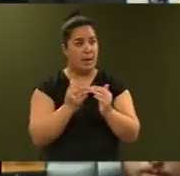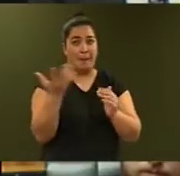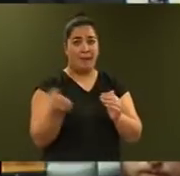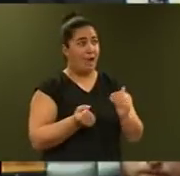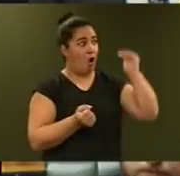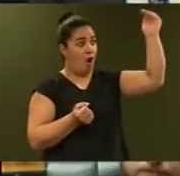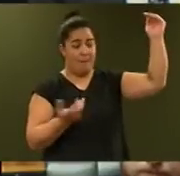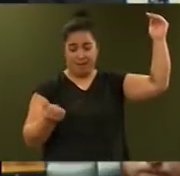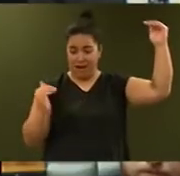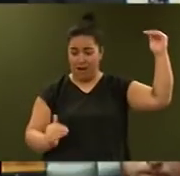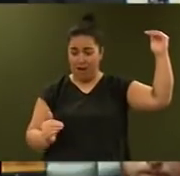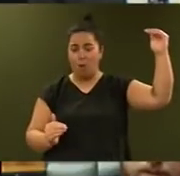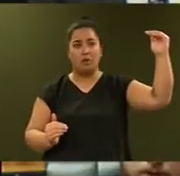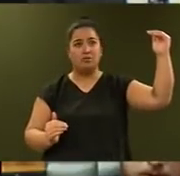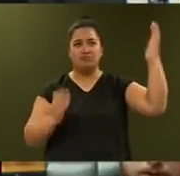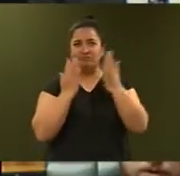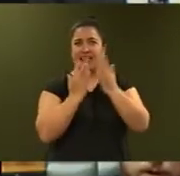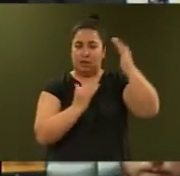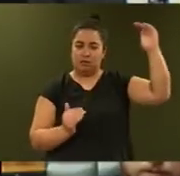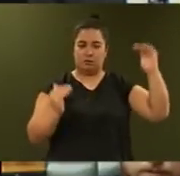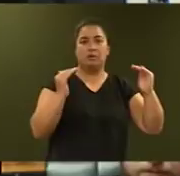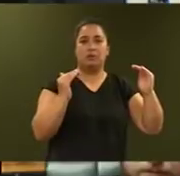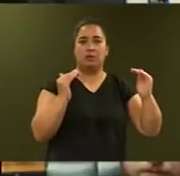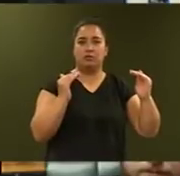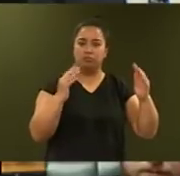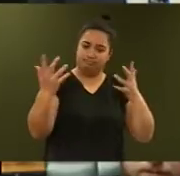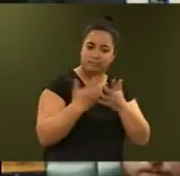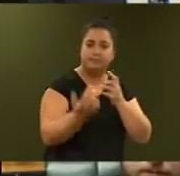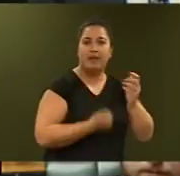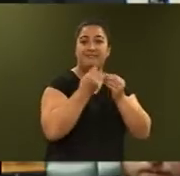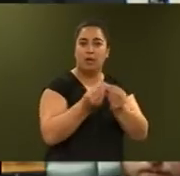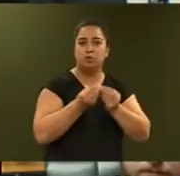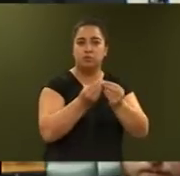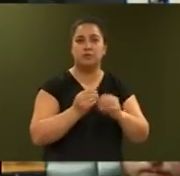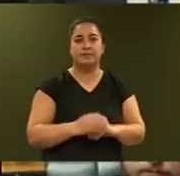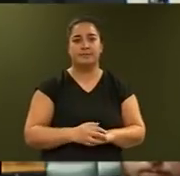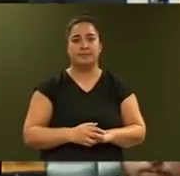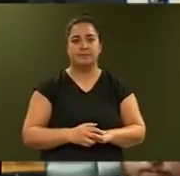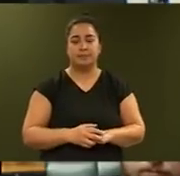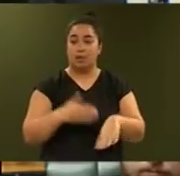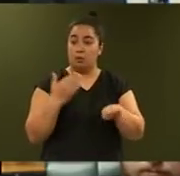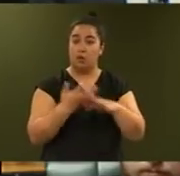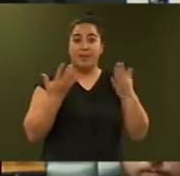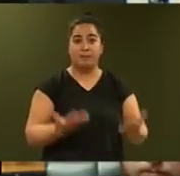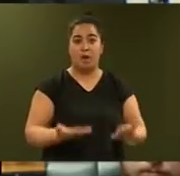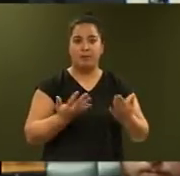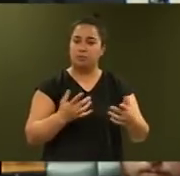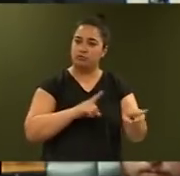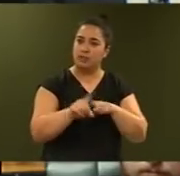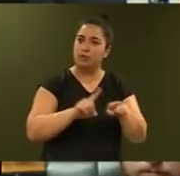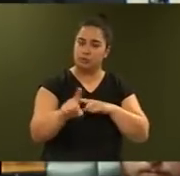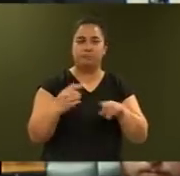is counter to New Zealand's values. Work is underway on developing lists of regional skills and labour shortages.